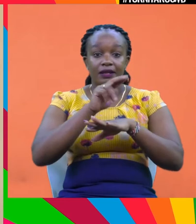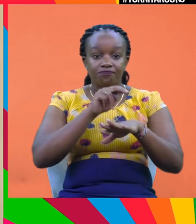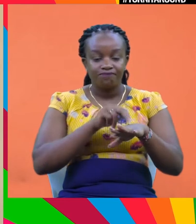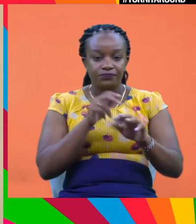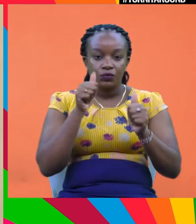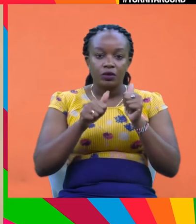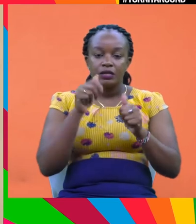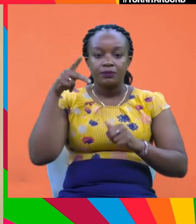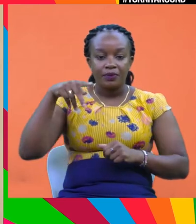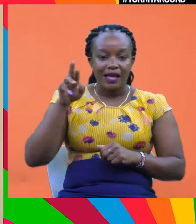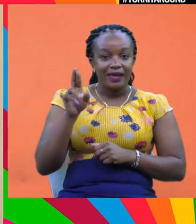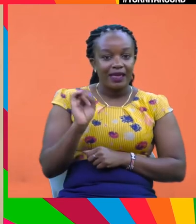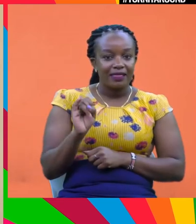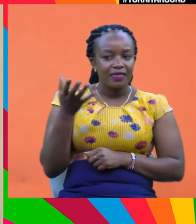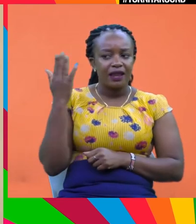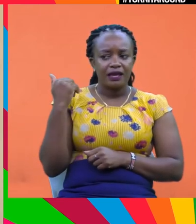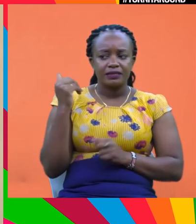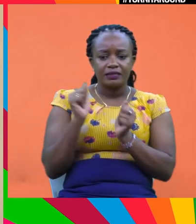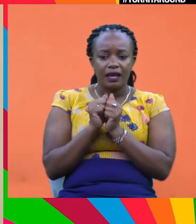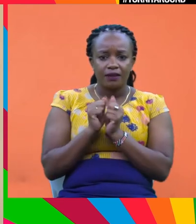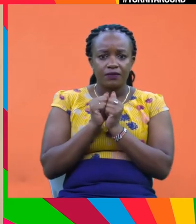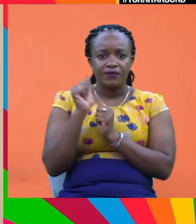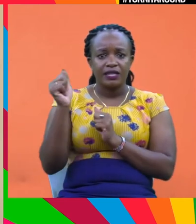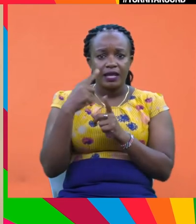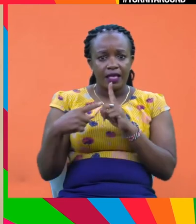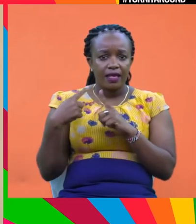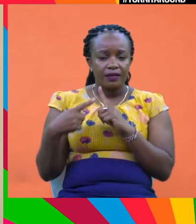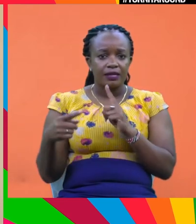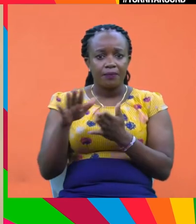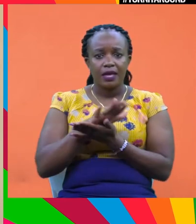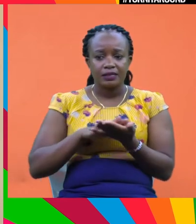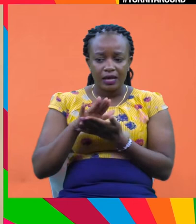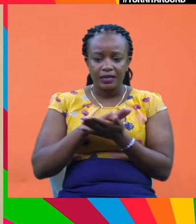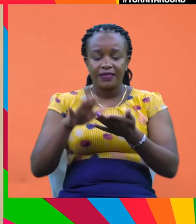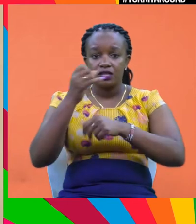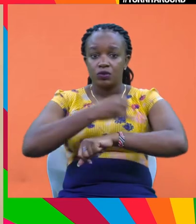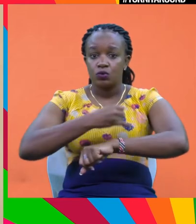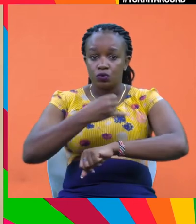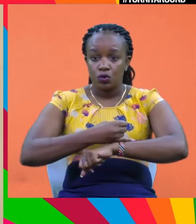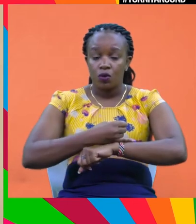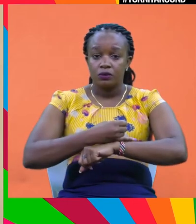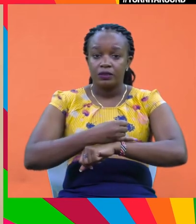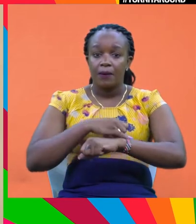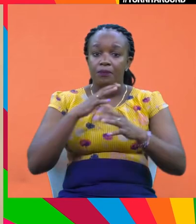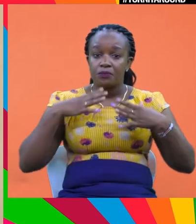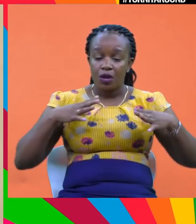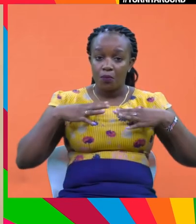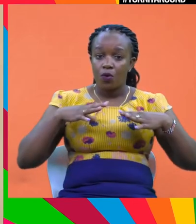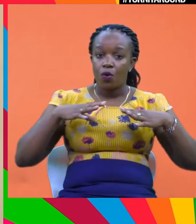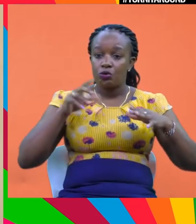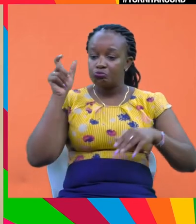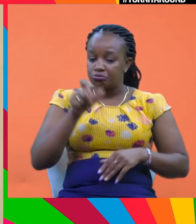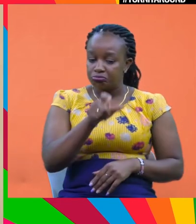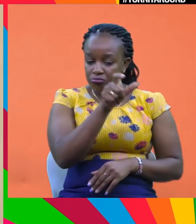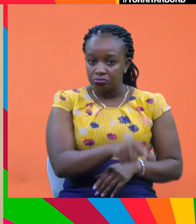up with the PRI and in the last five, 10, 15 years, basically, the institutional investors, people managing the money